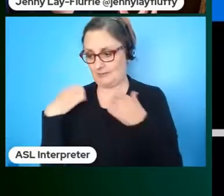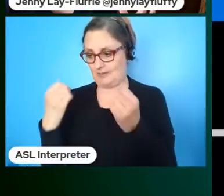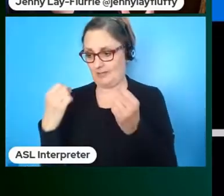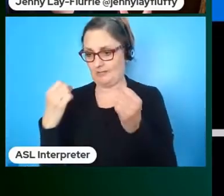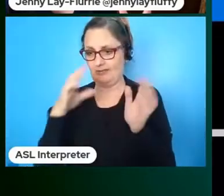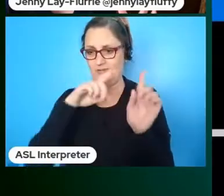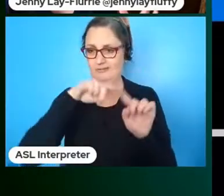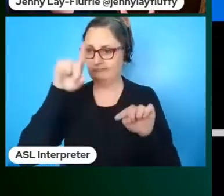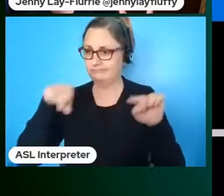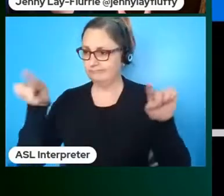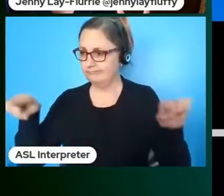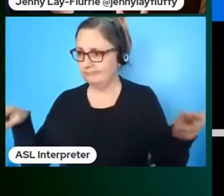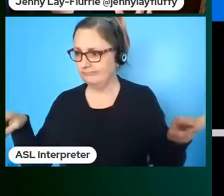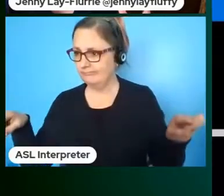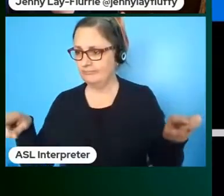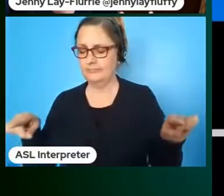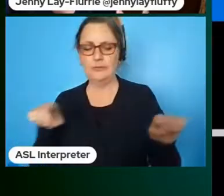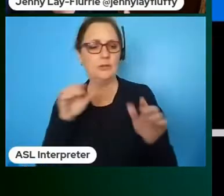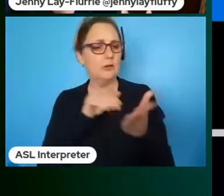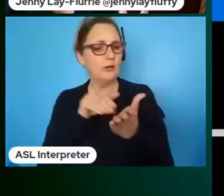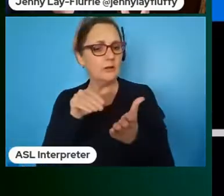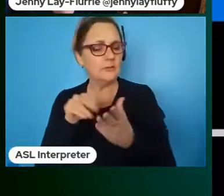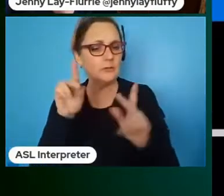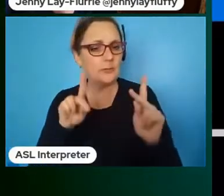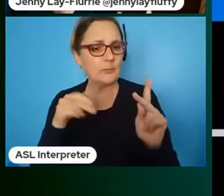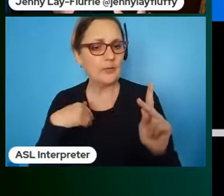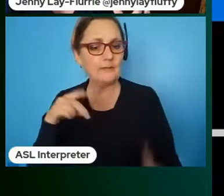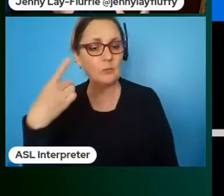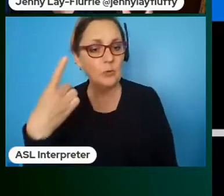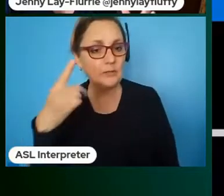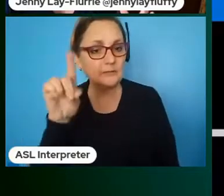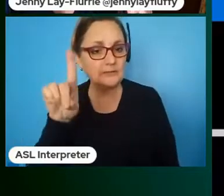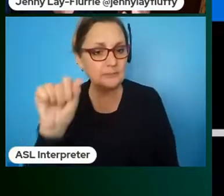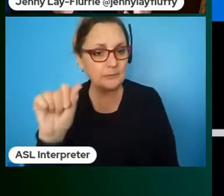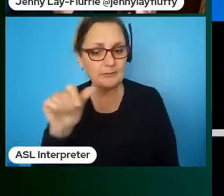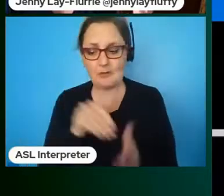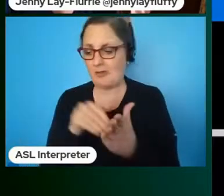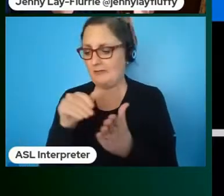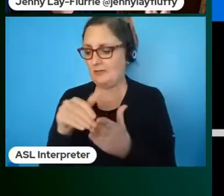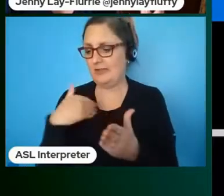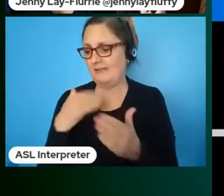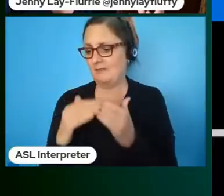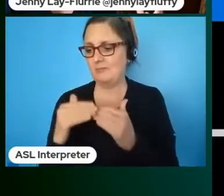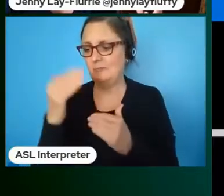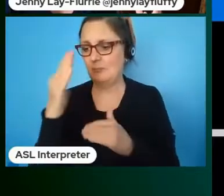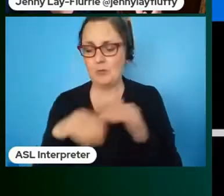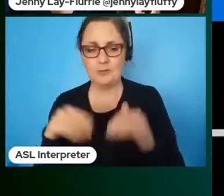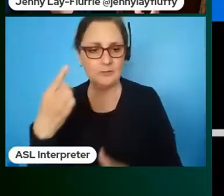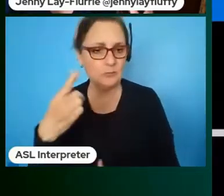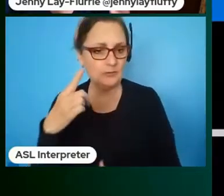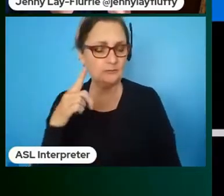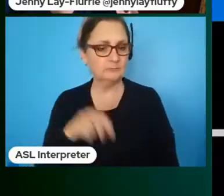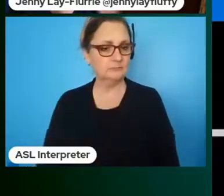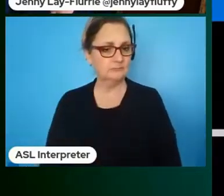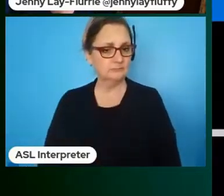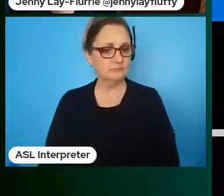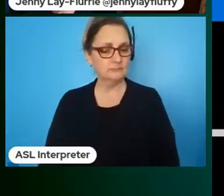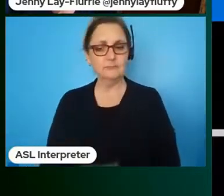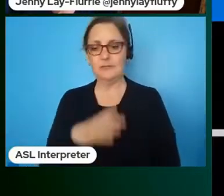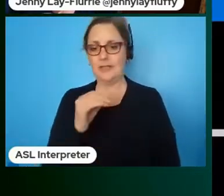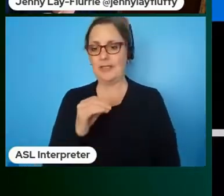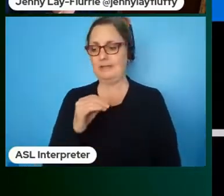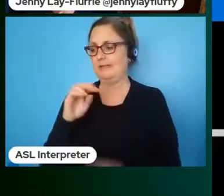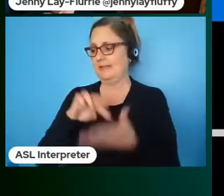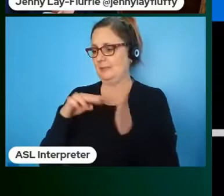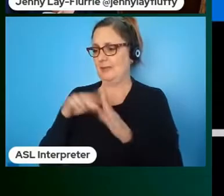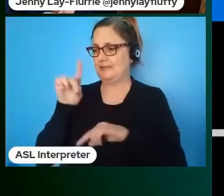often comes in ones and twos disability can be complex such as the nature of the human species and do i think that